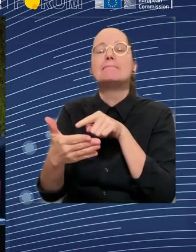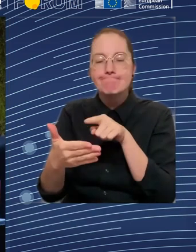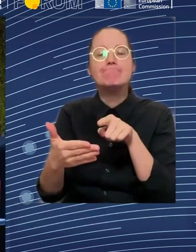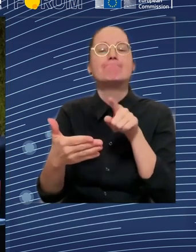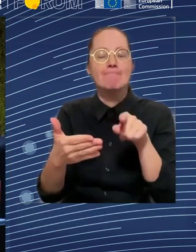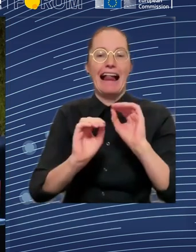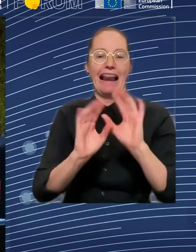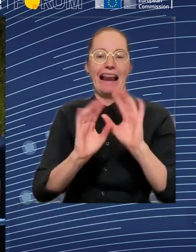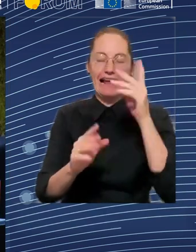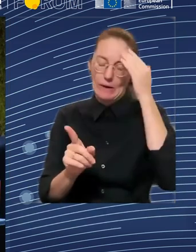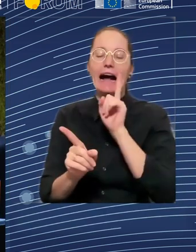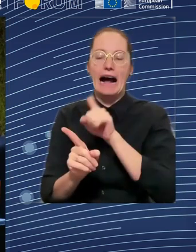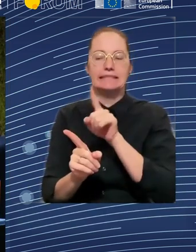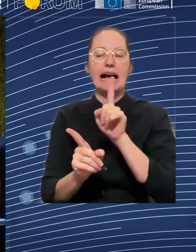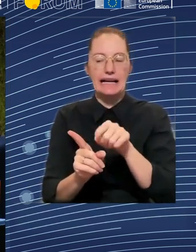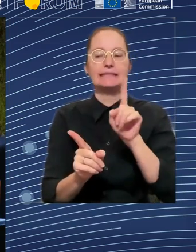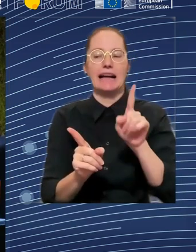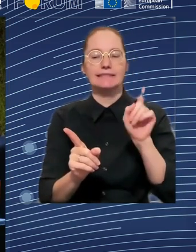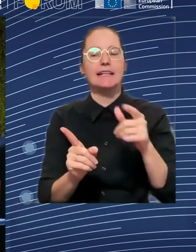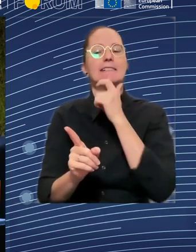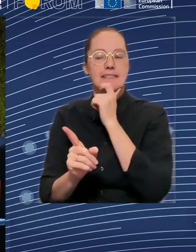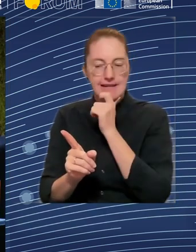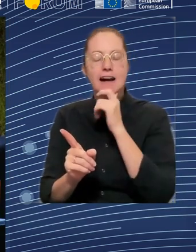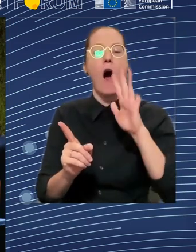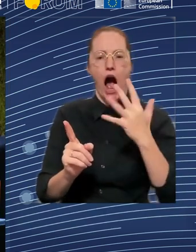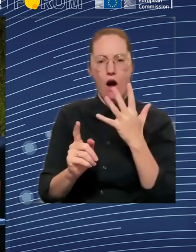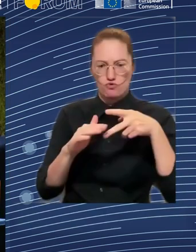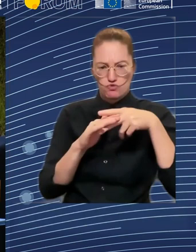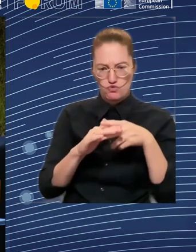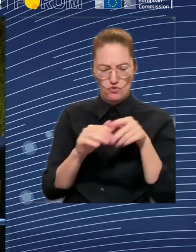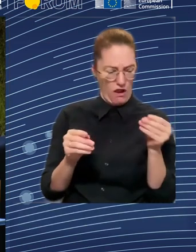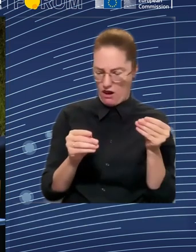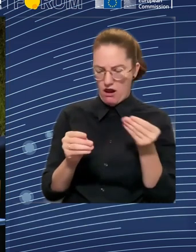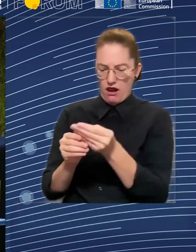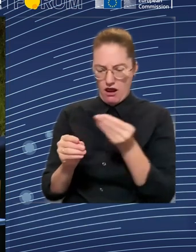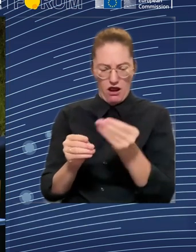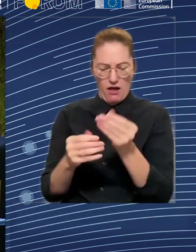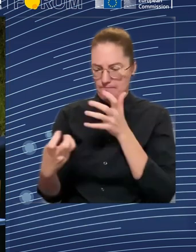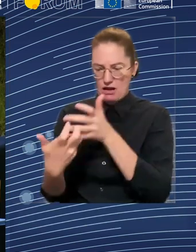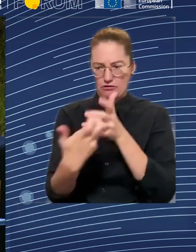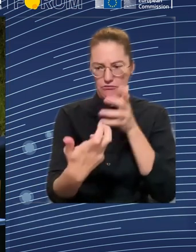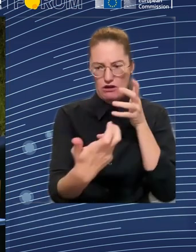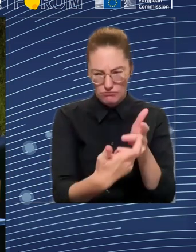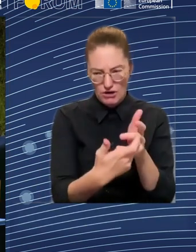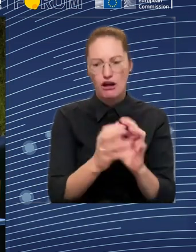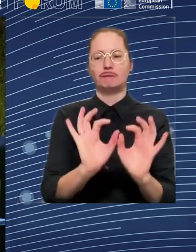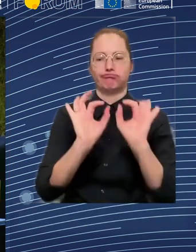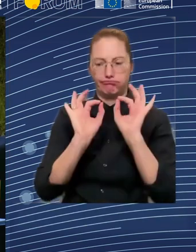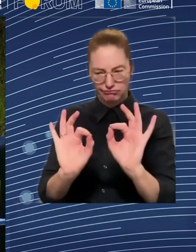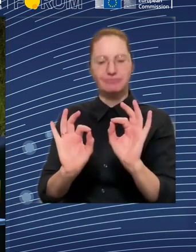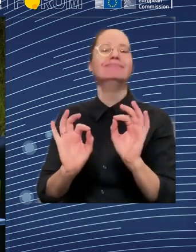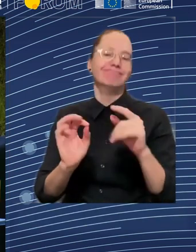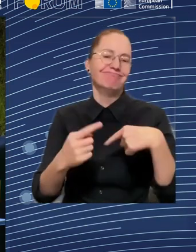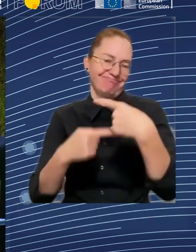for more responsible and better political stability and predictability, because nevertheless,